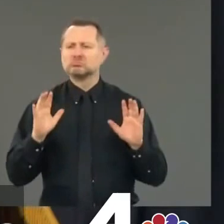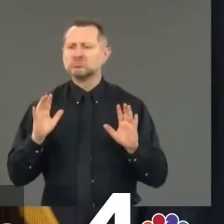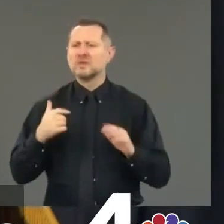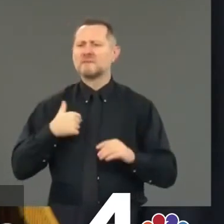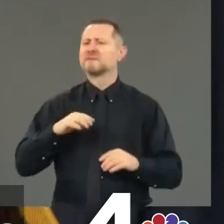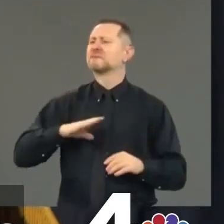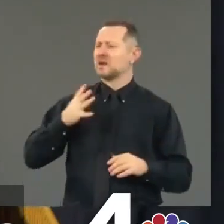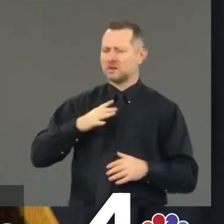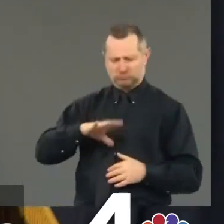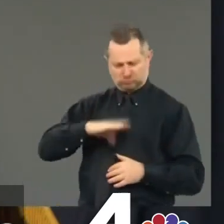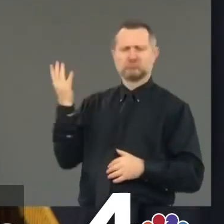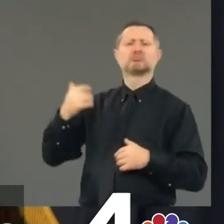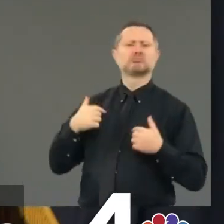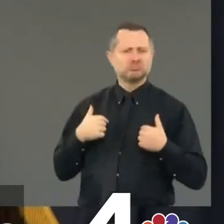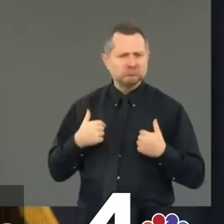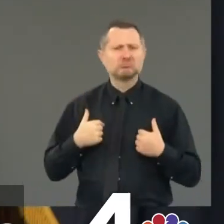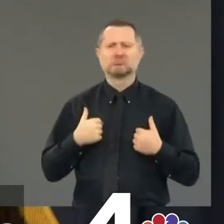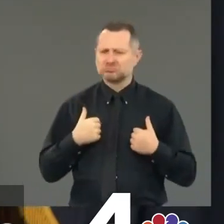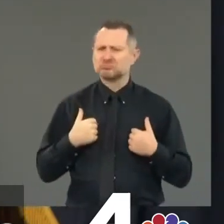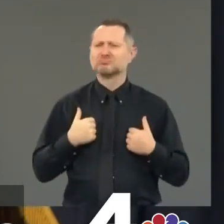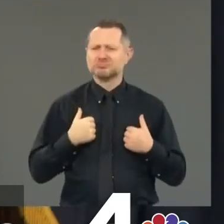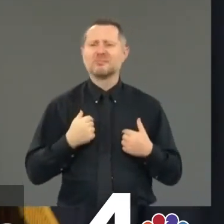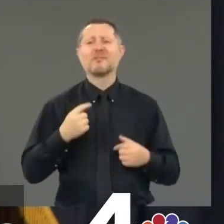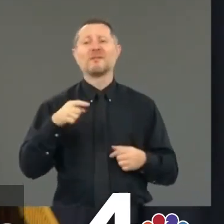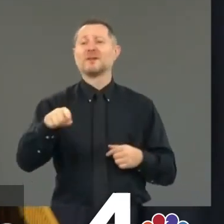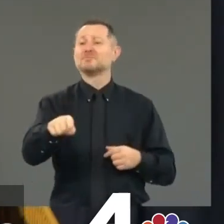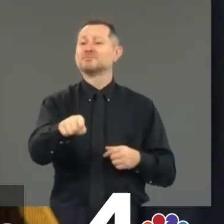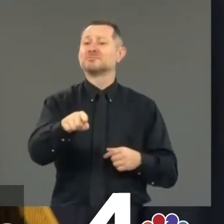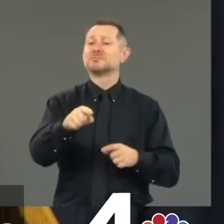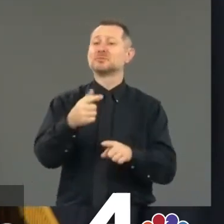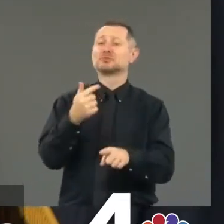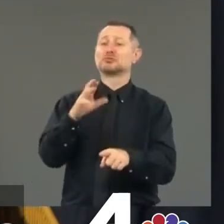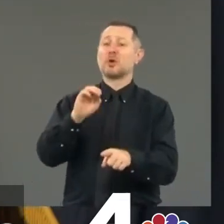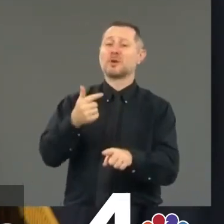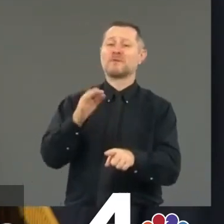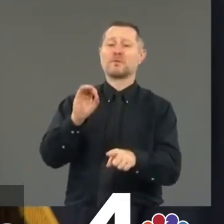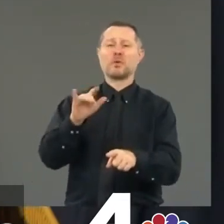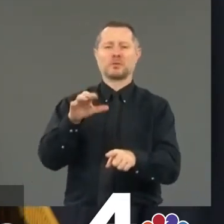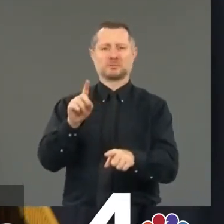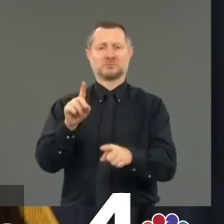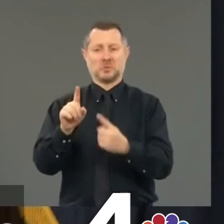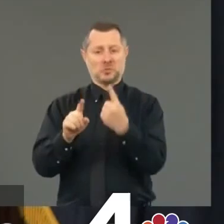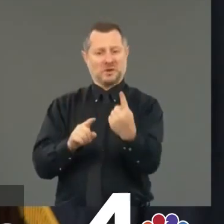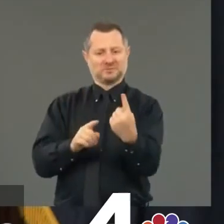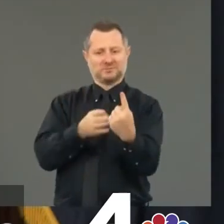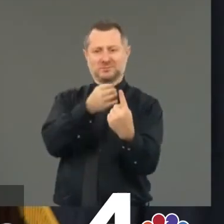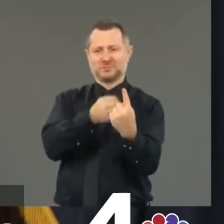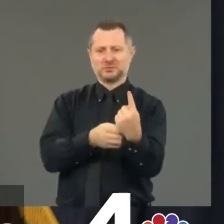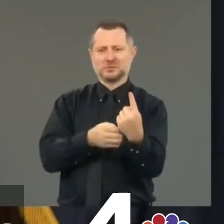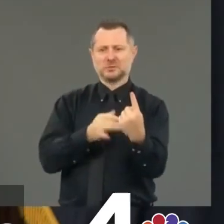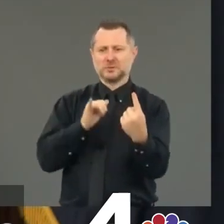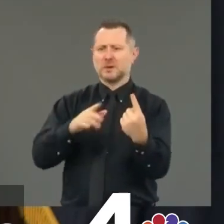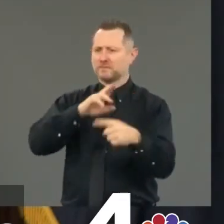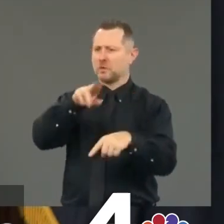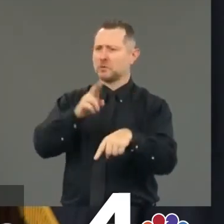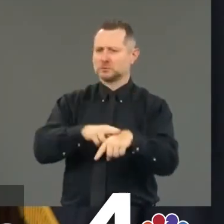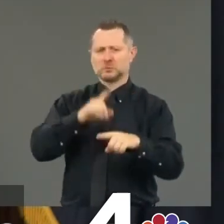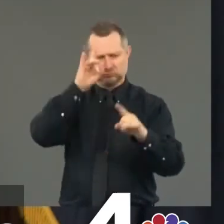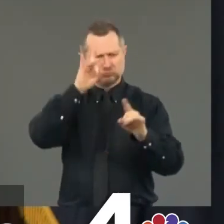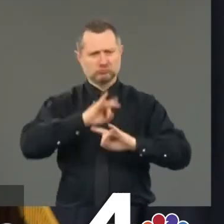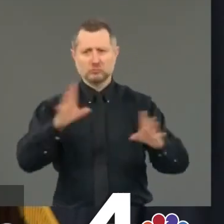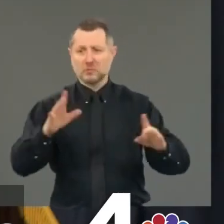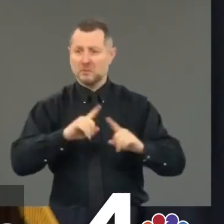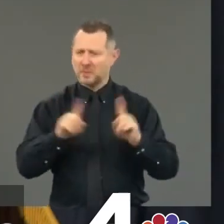It's not just George Floyd's killing, although that's enough to outrage a nation. It's